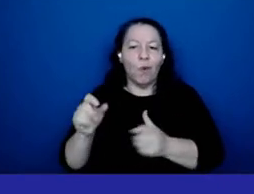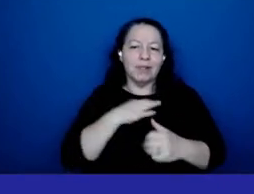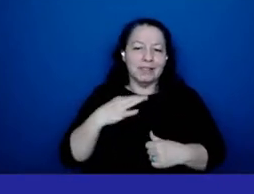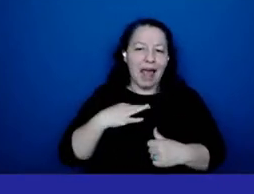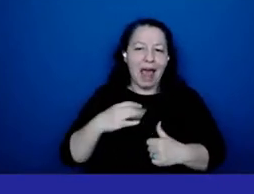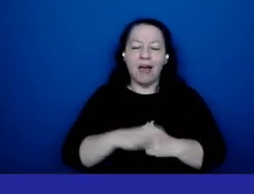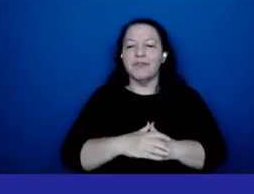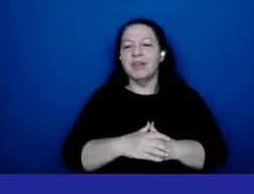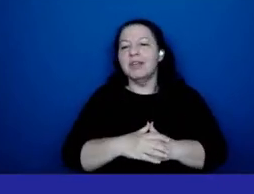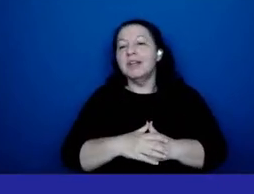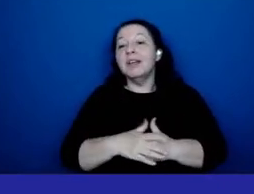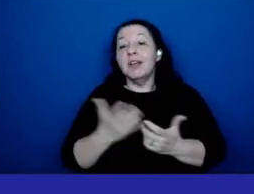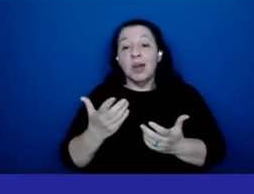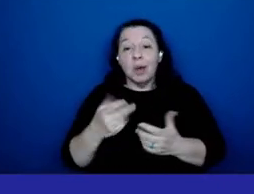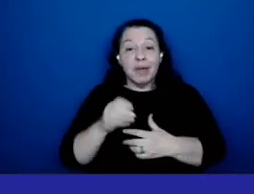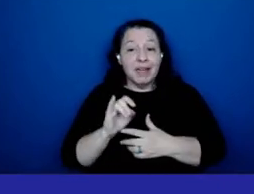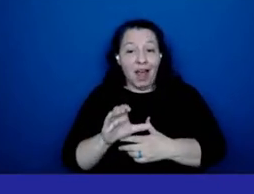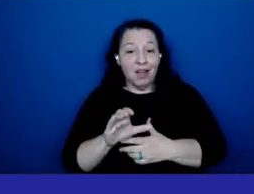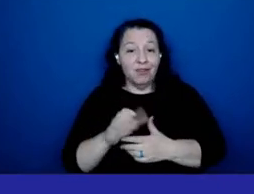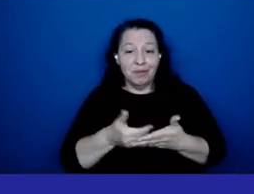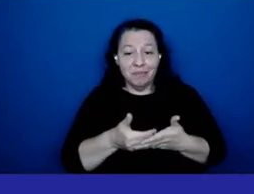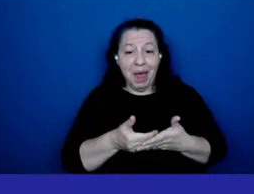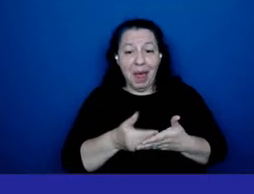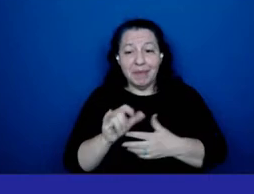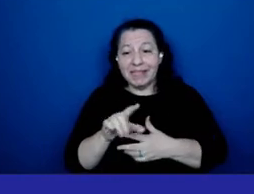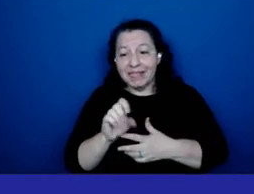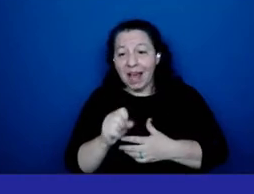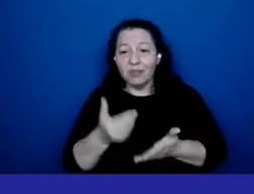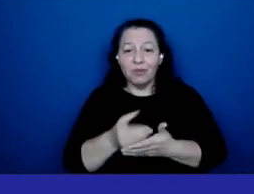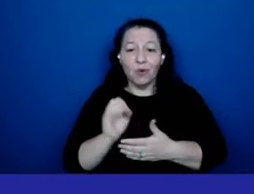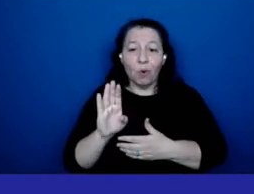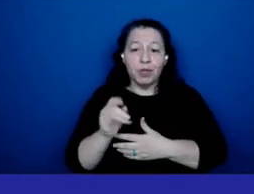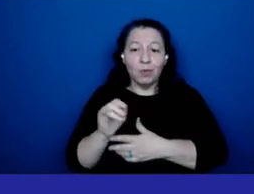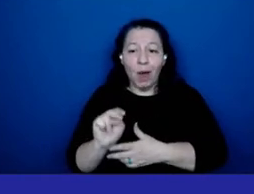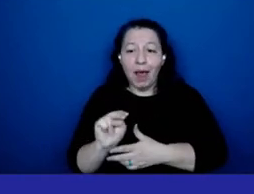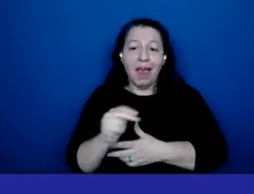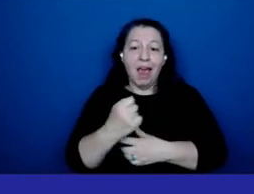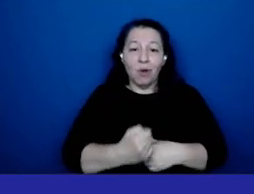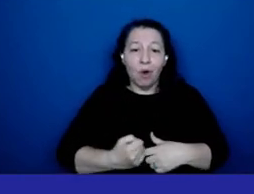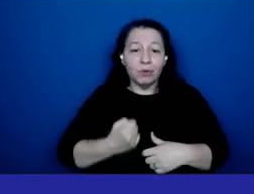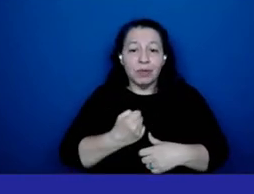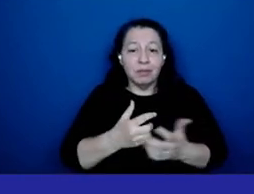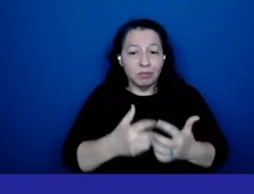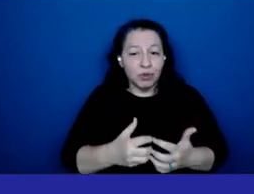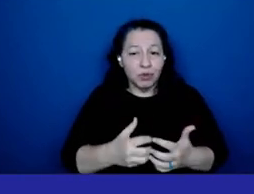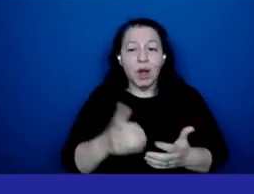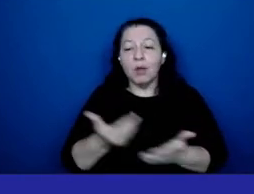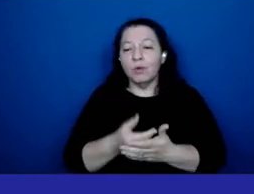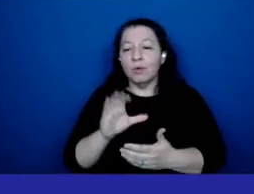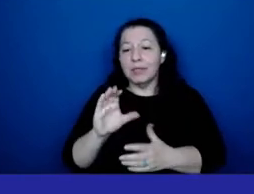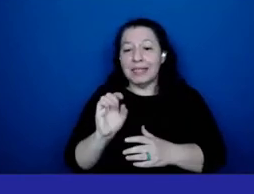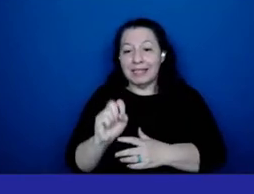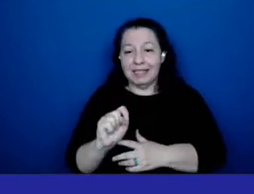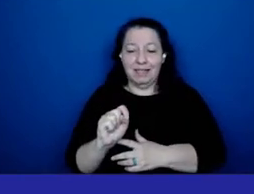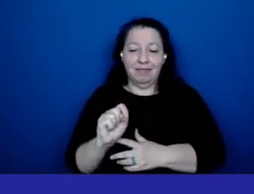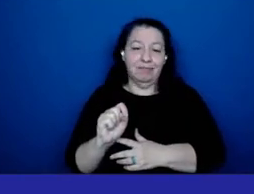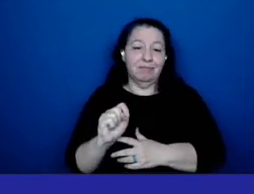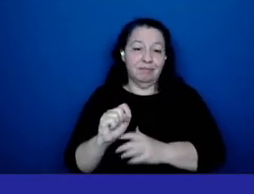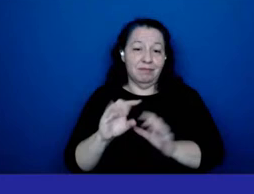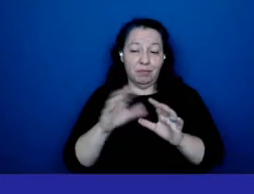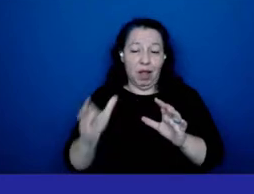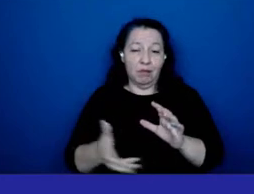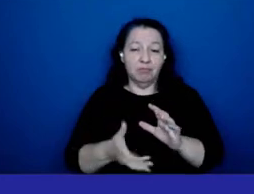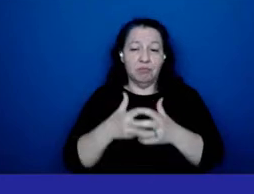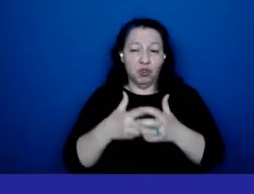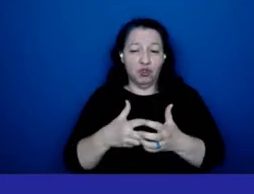scales new obgyn ultrasounds and a new ct scan hospital